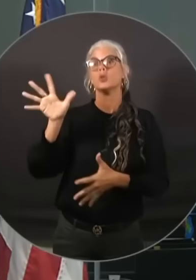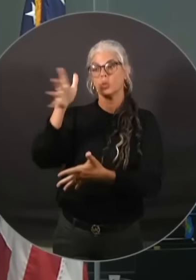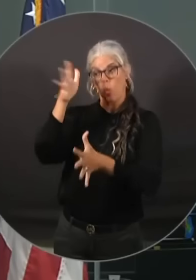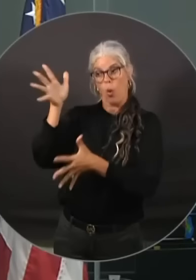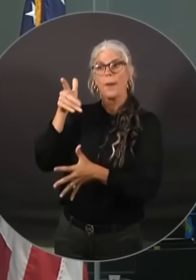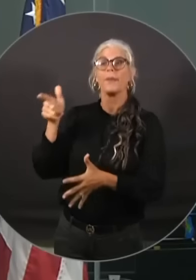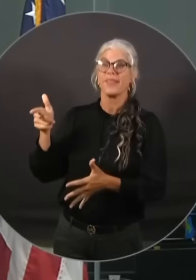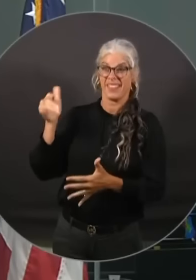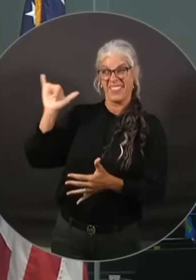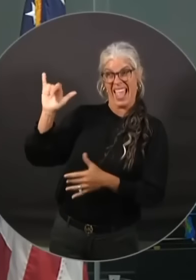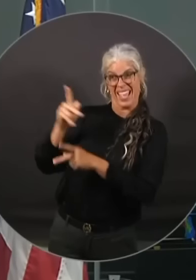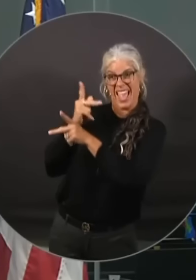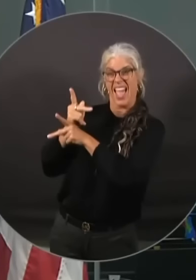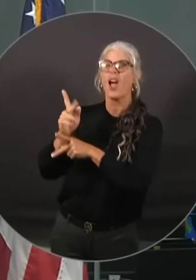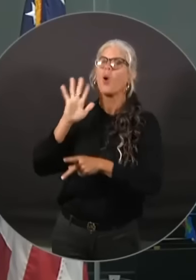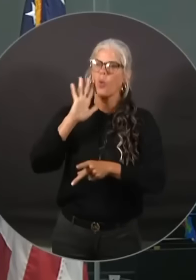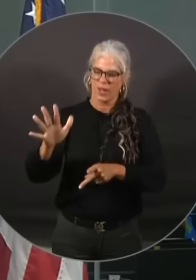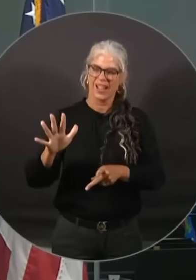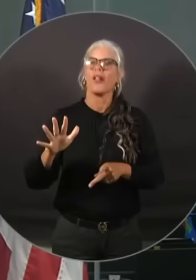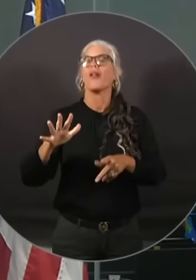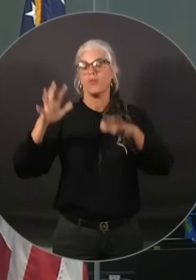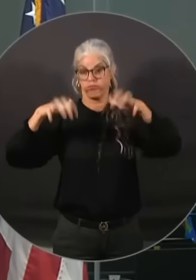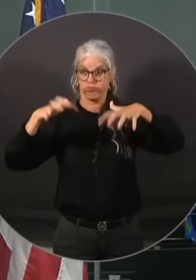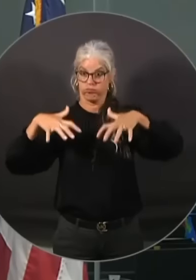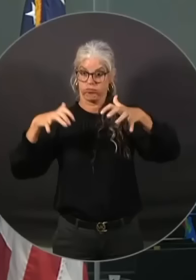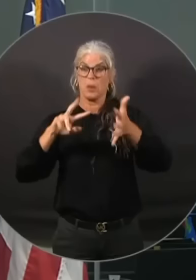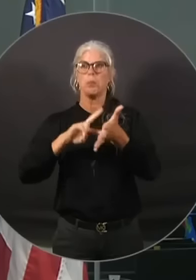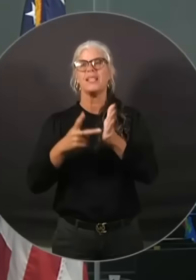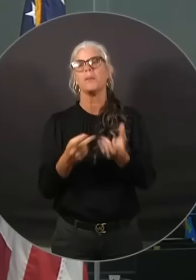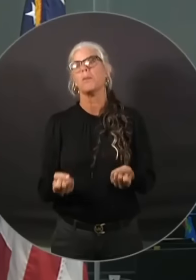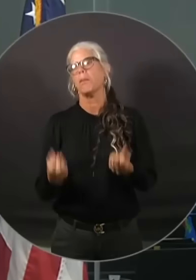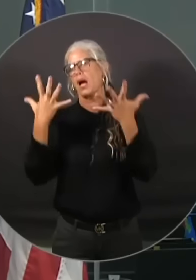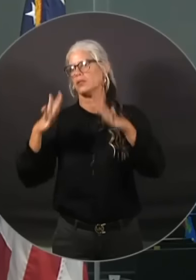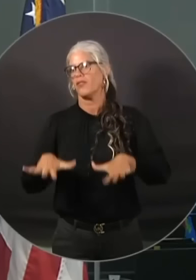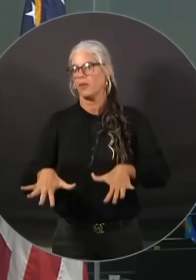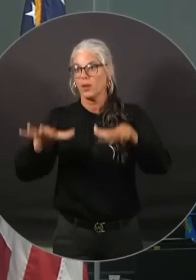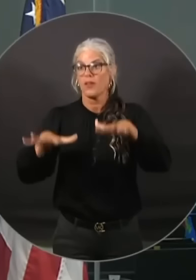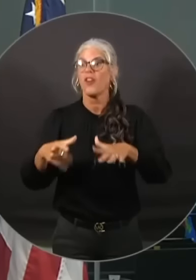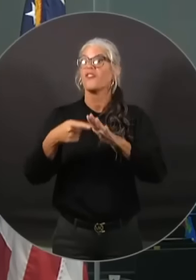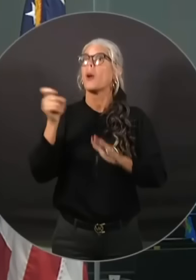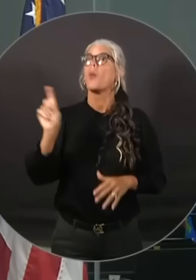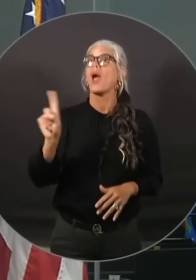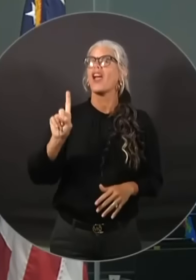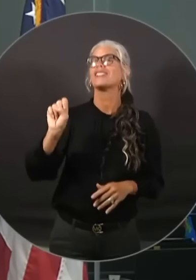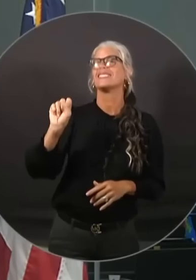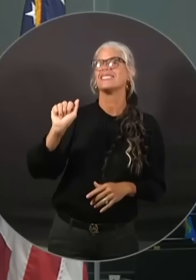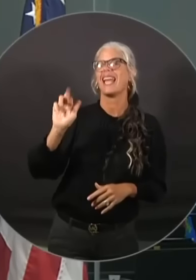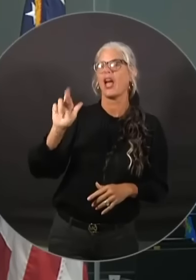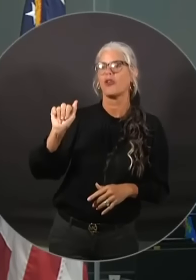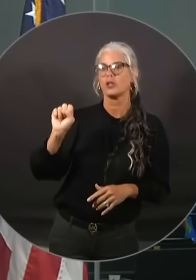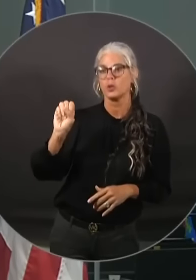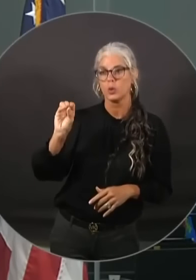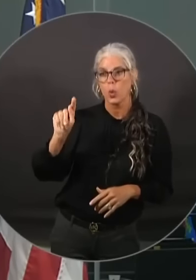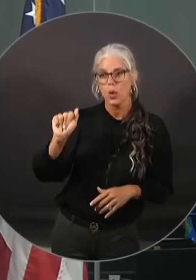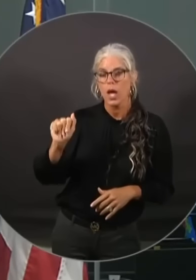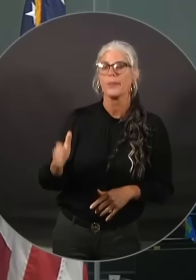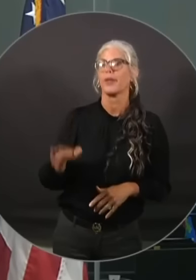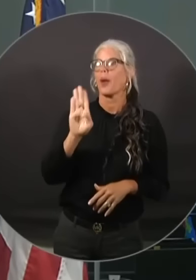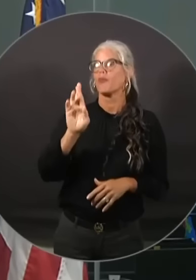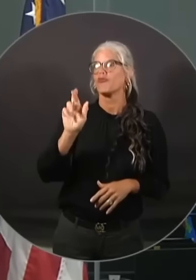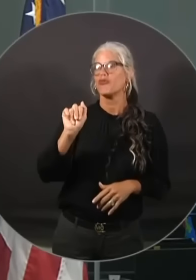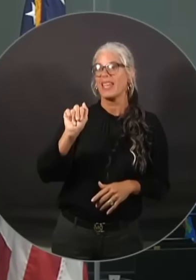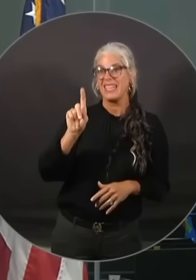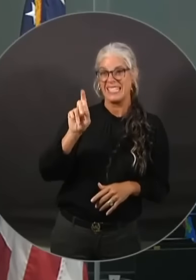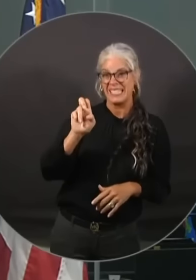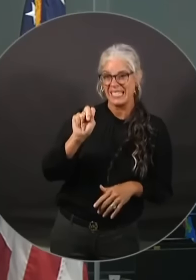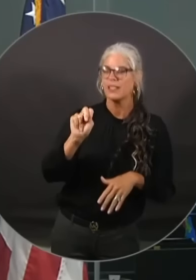significant flooding events from Sarasota Bradenton area all the way up to northern Florida. And